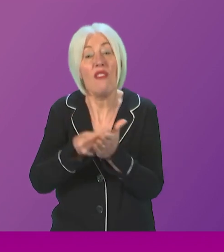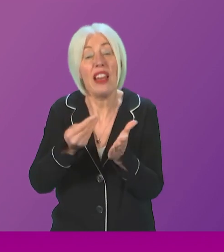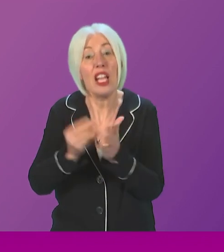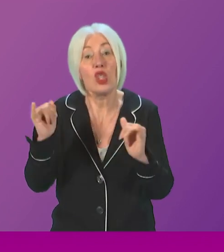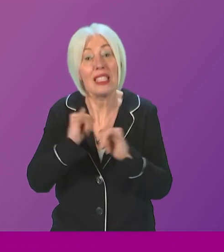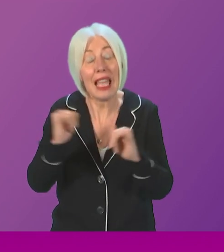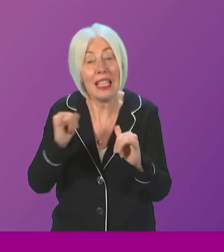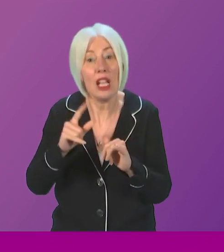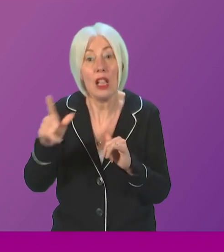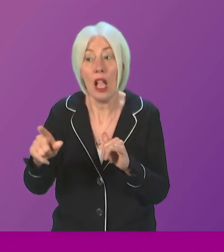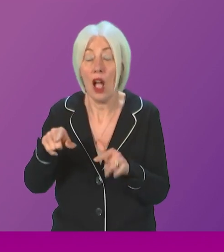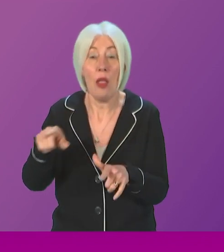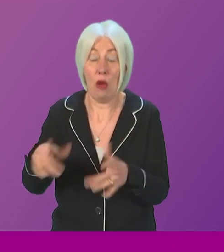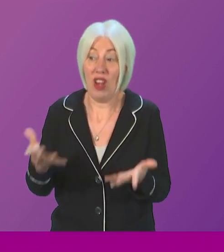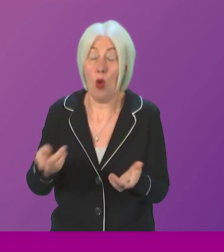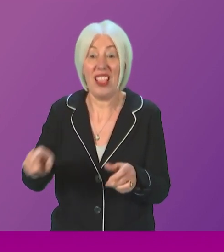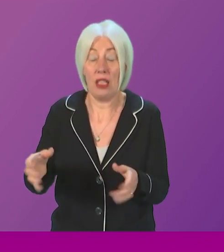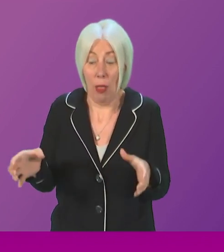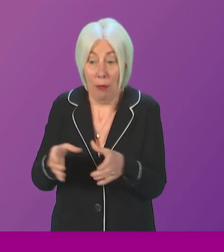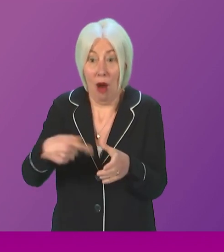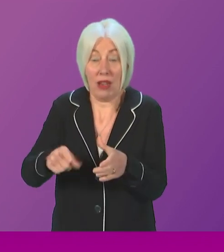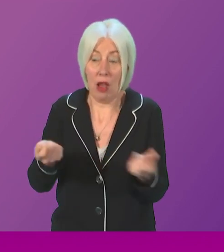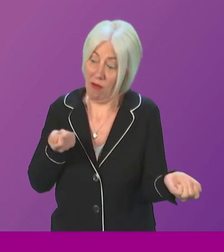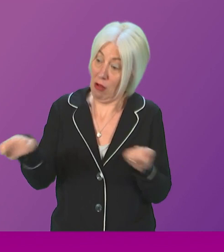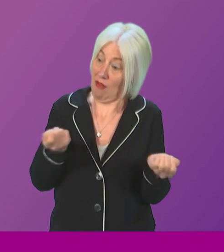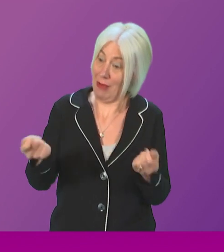engulfing the party of government here in Scotland?